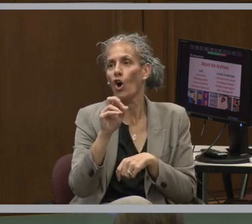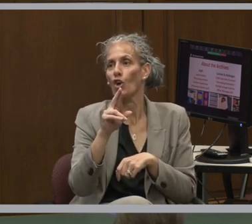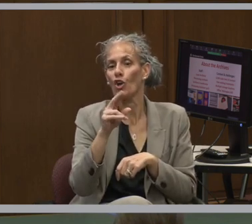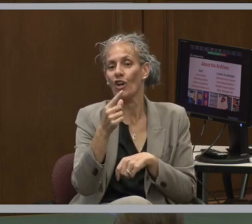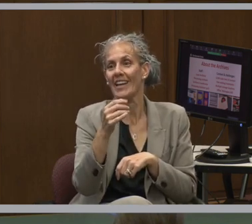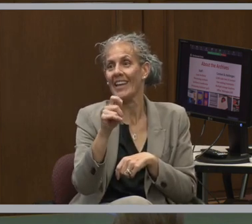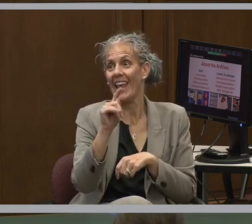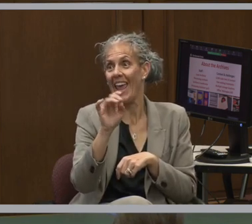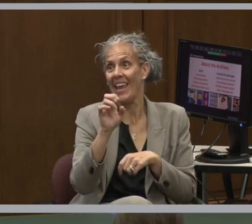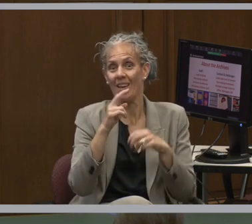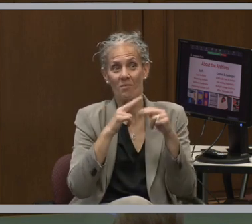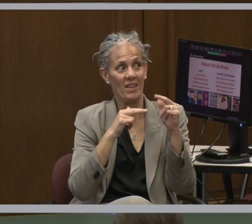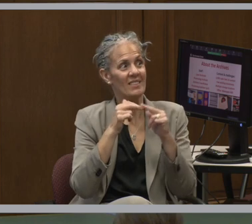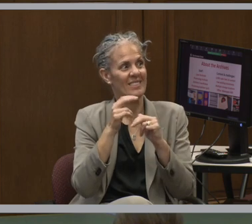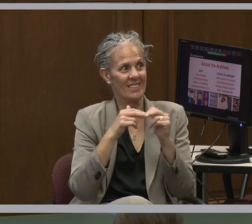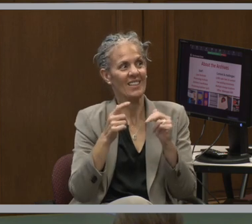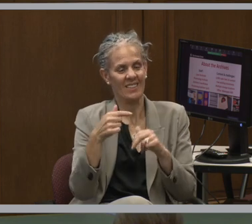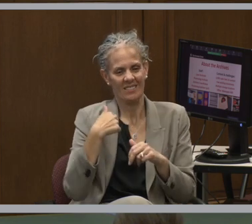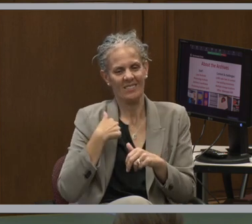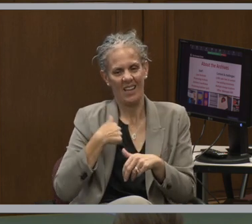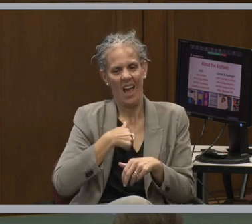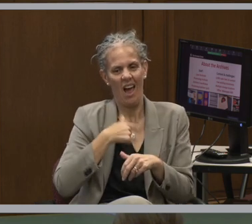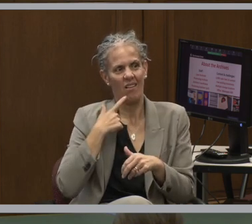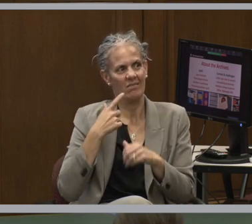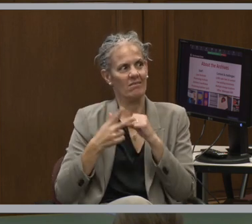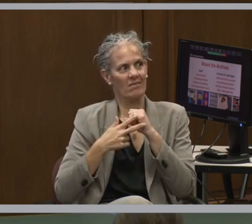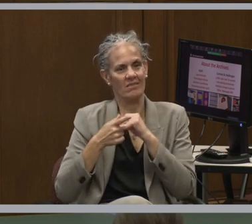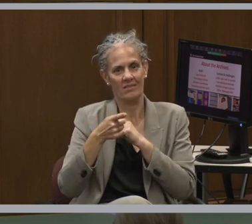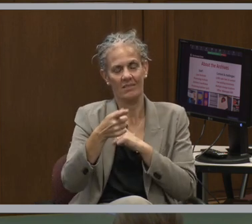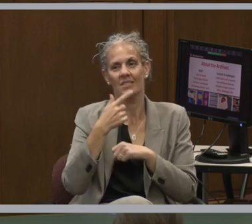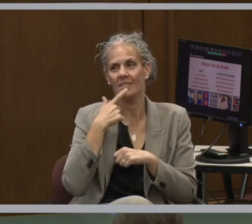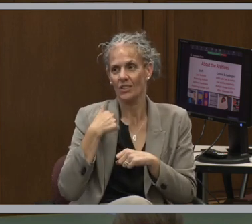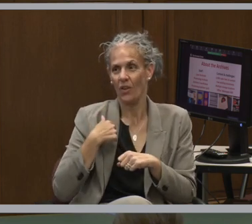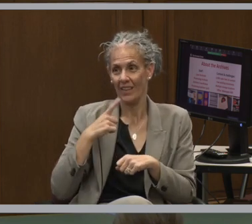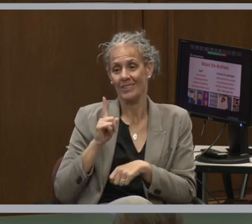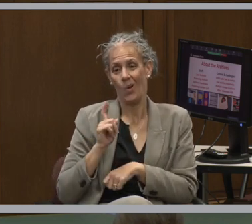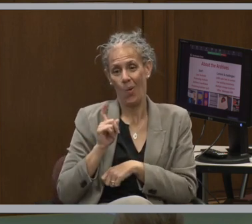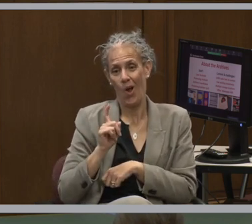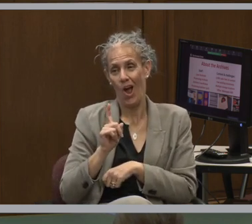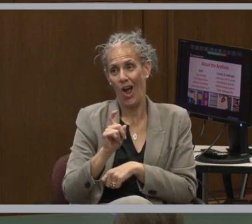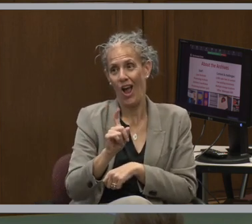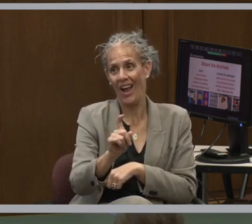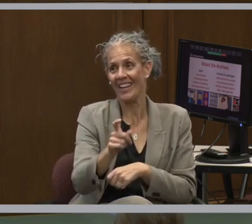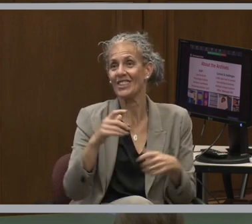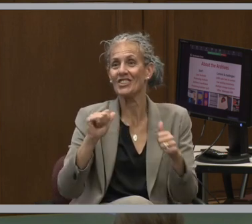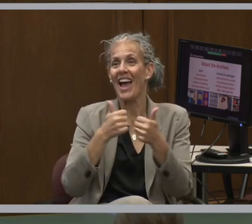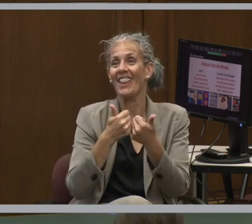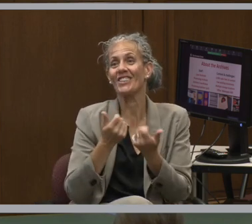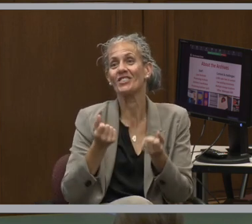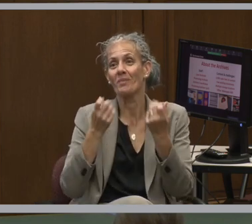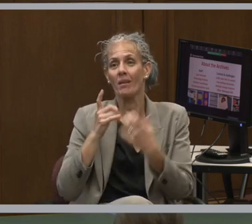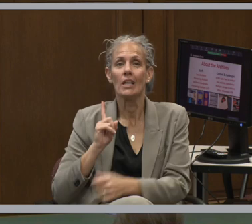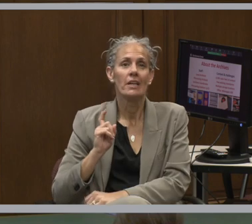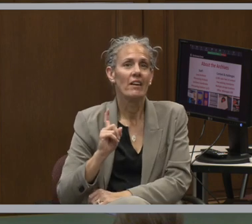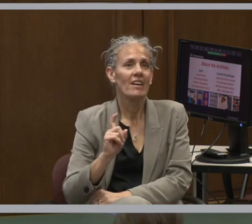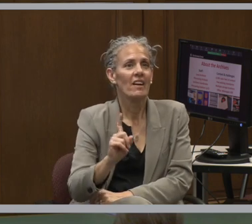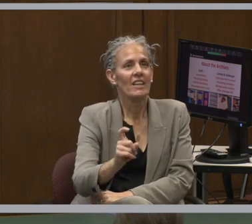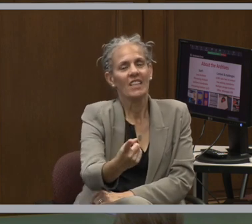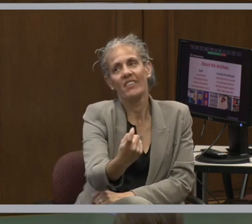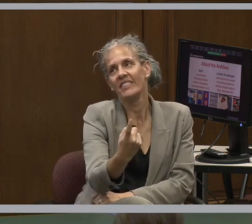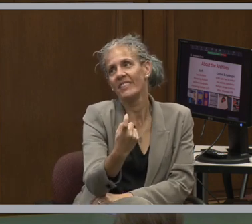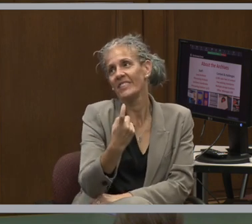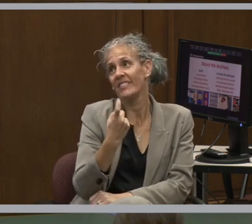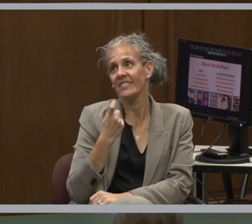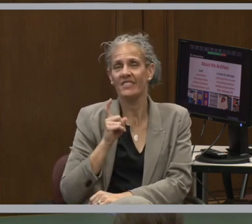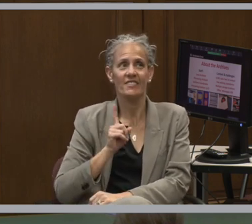So there's actually a staff walking challenge. My team won it. And most of those steps, they won by, you know, just fulfilling a